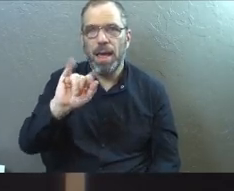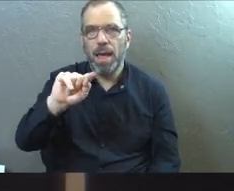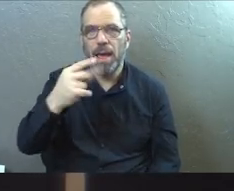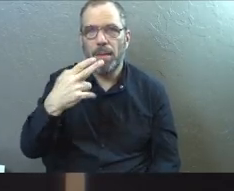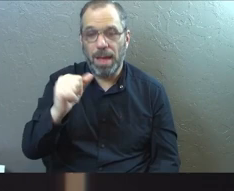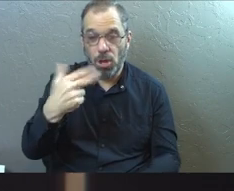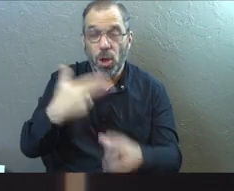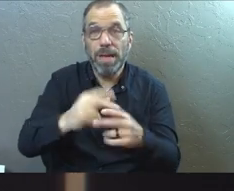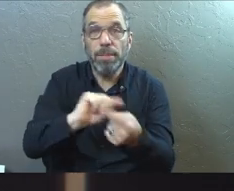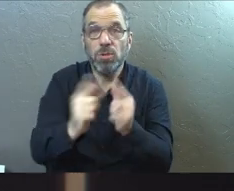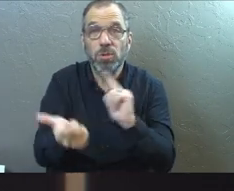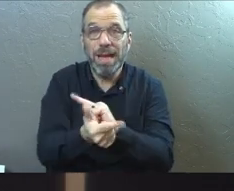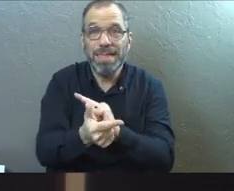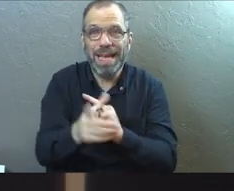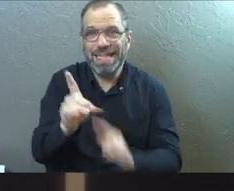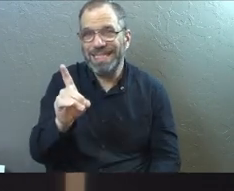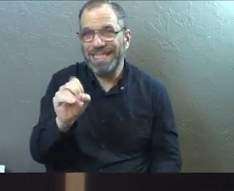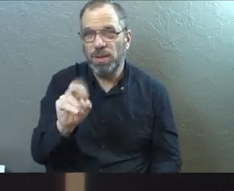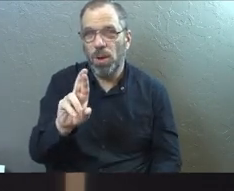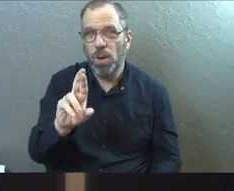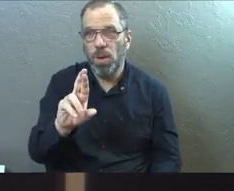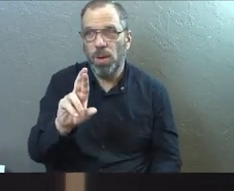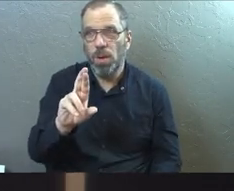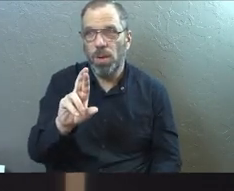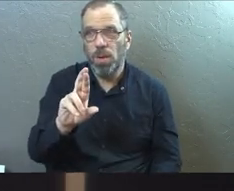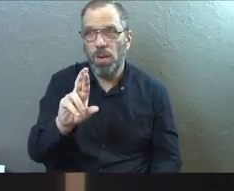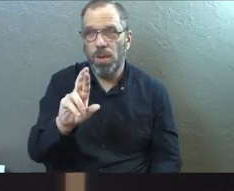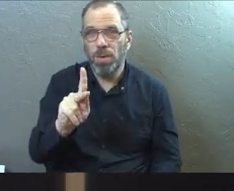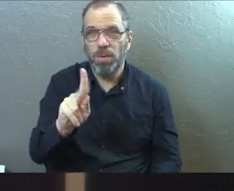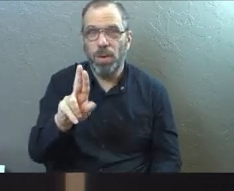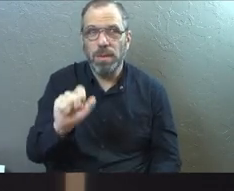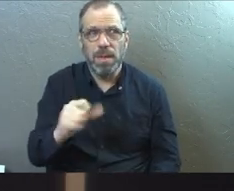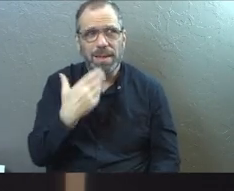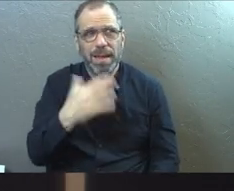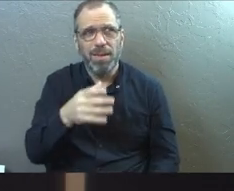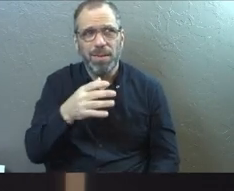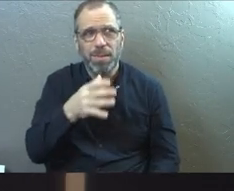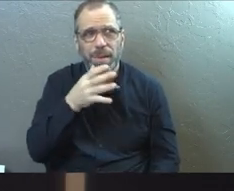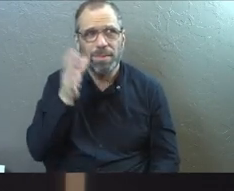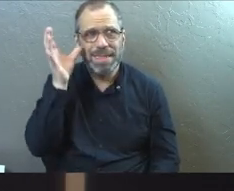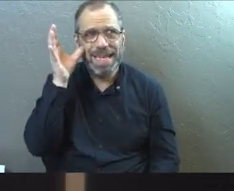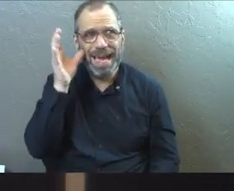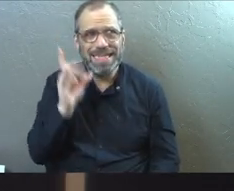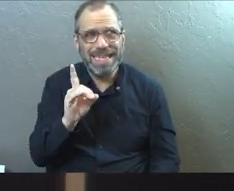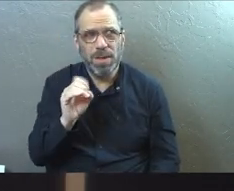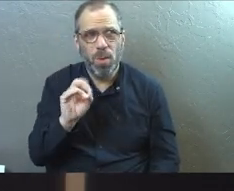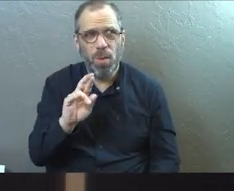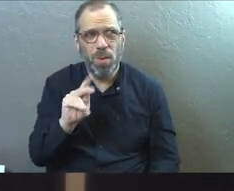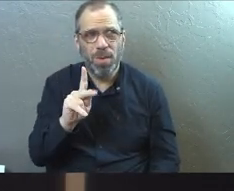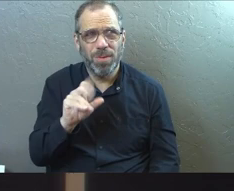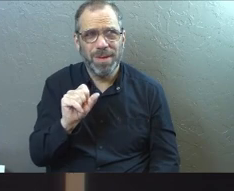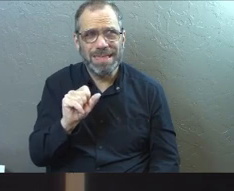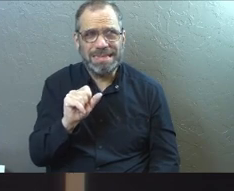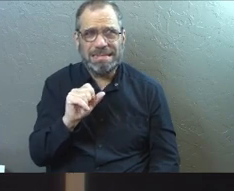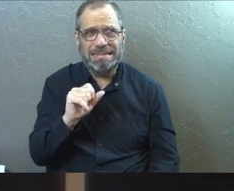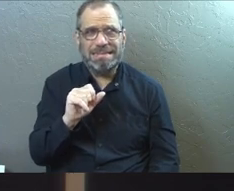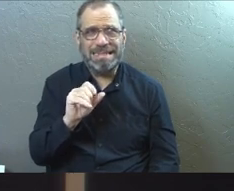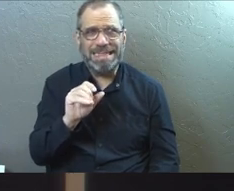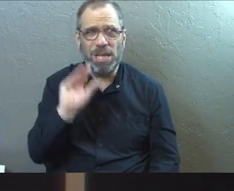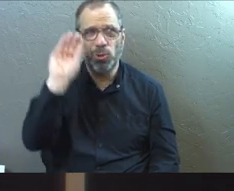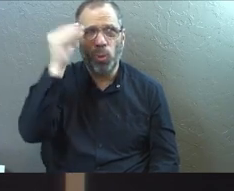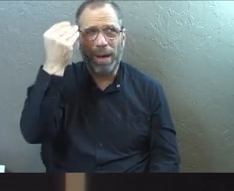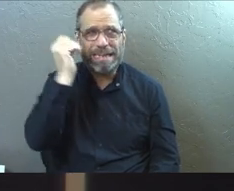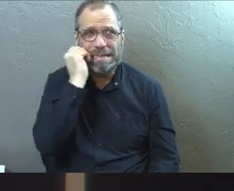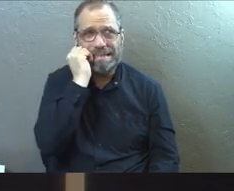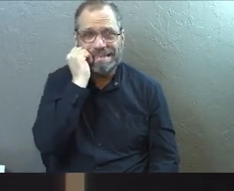Translation of her name is Dorcas. Thanks a lot, mom and dad. You know what I'm saying? Like just the choice. They didn't have to make that choice, but